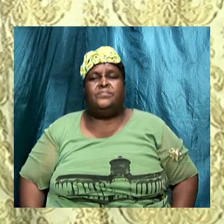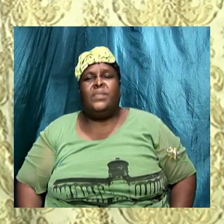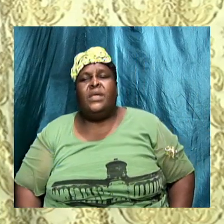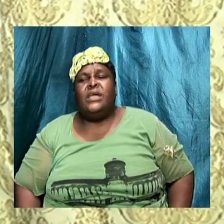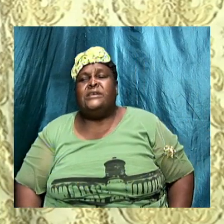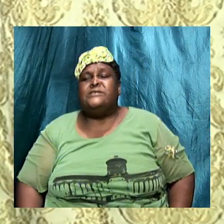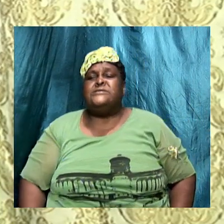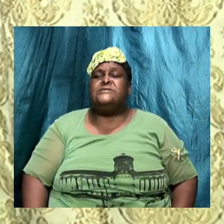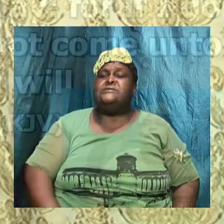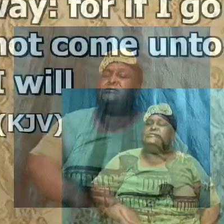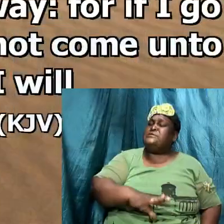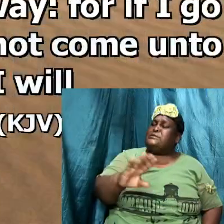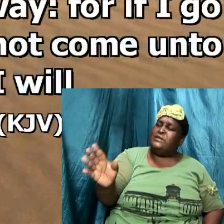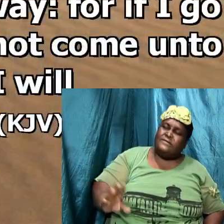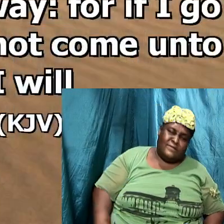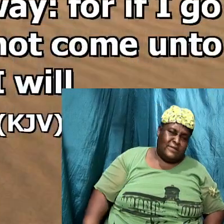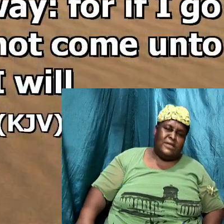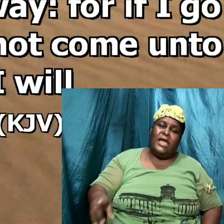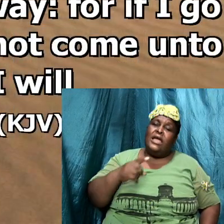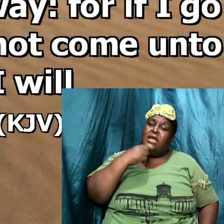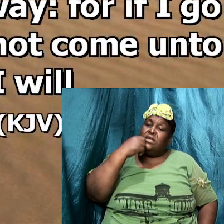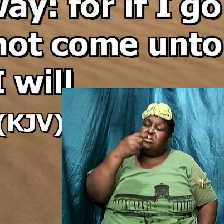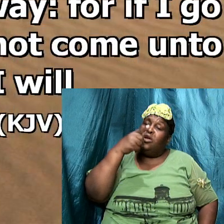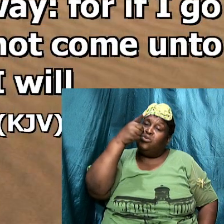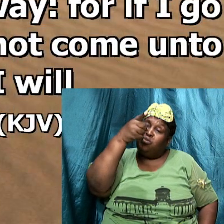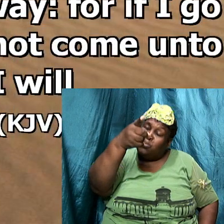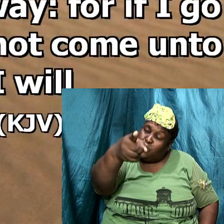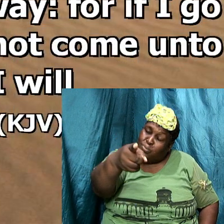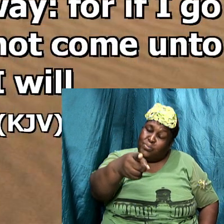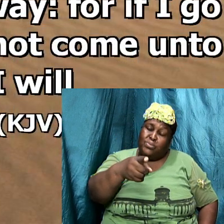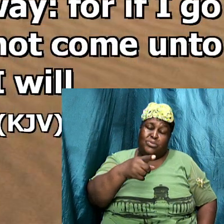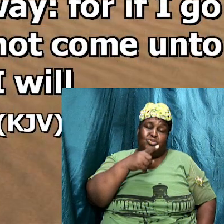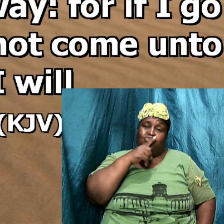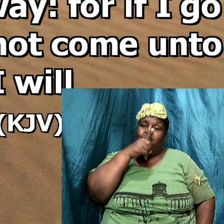nevertheless I tell you the truth